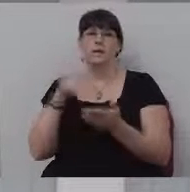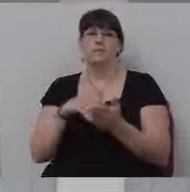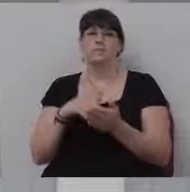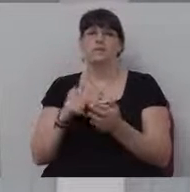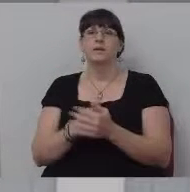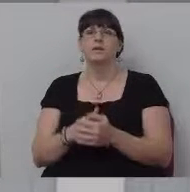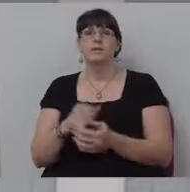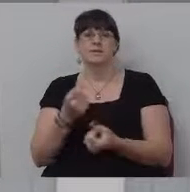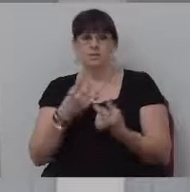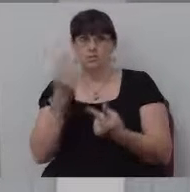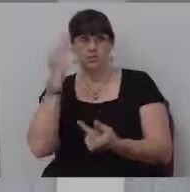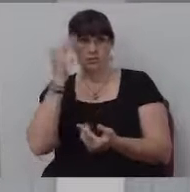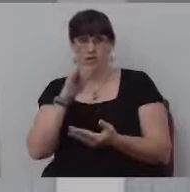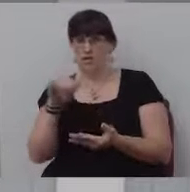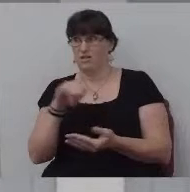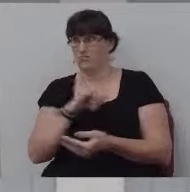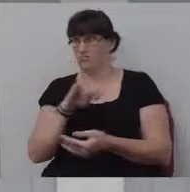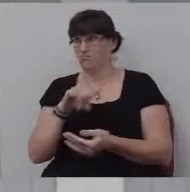Know that?